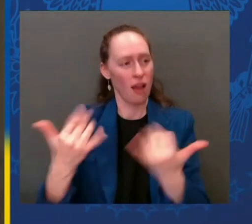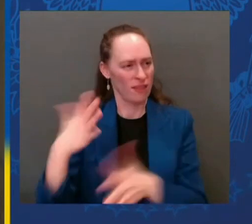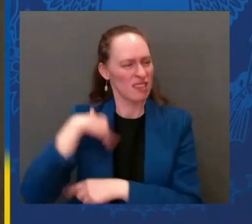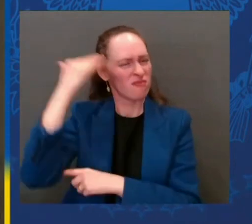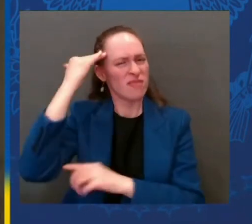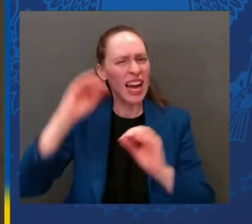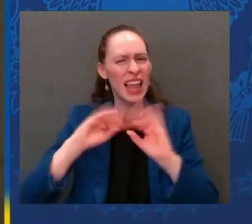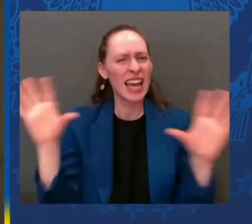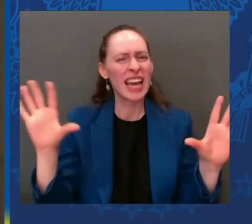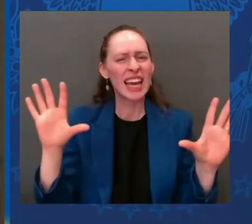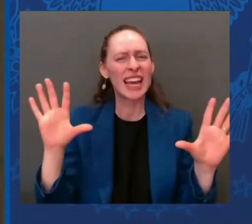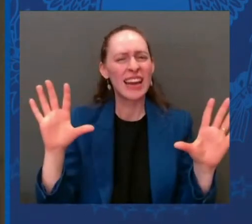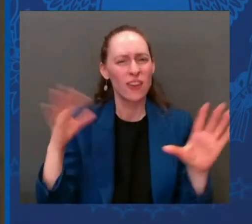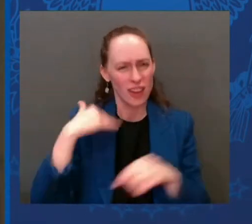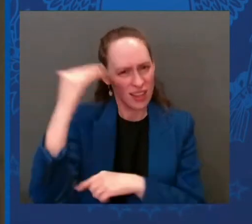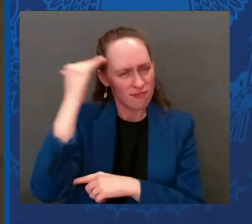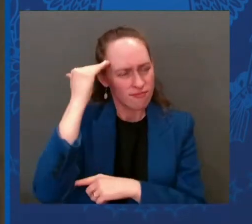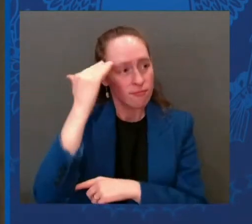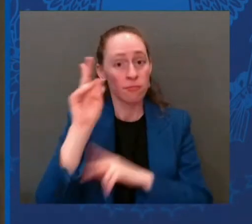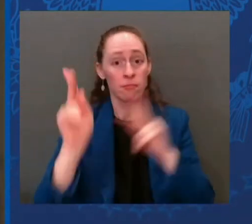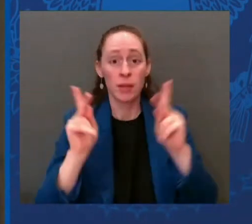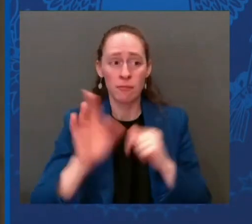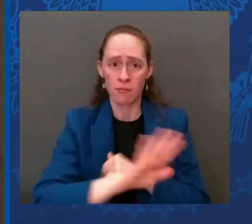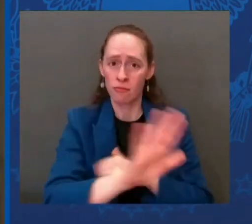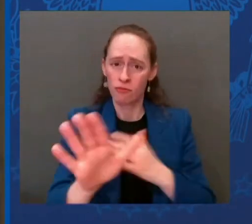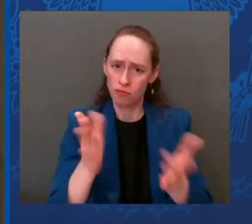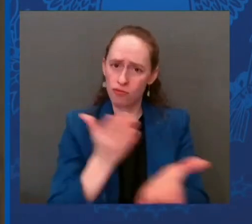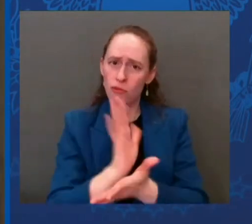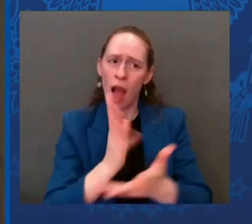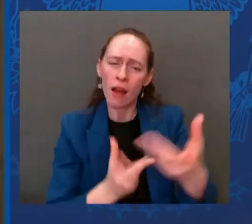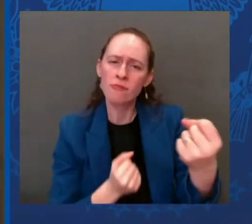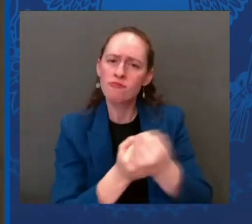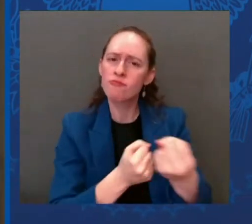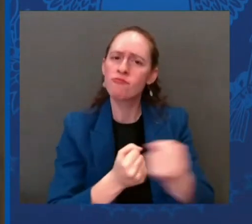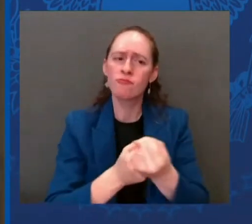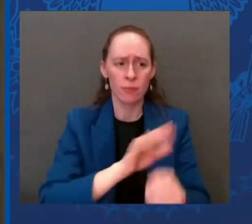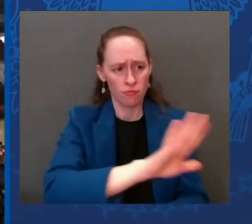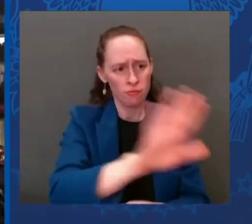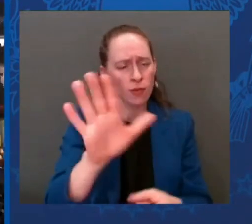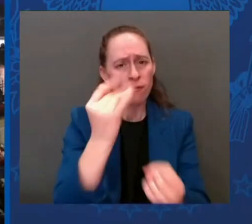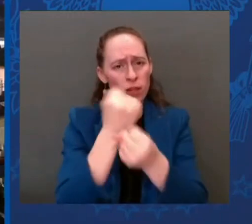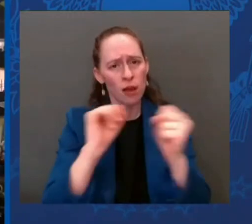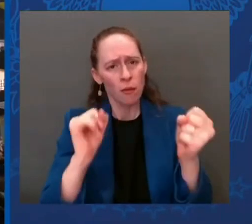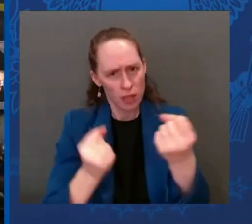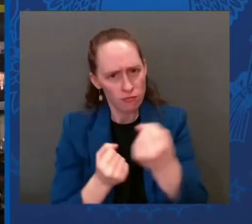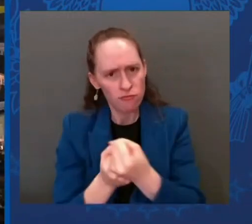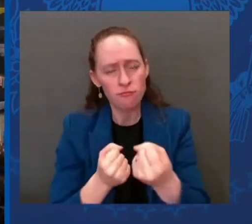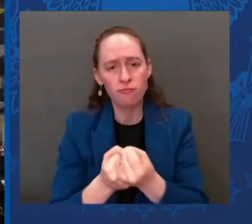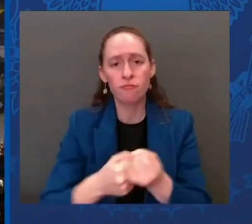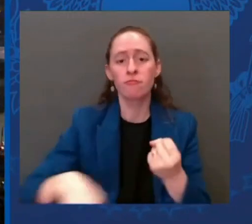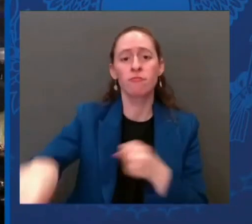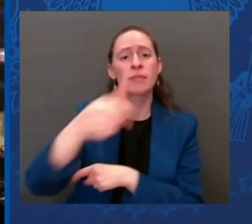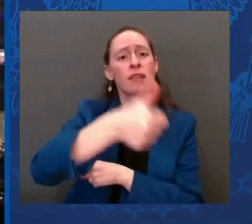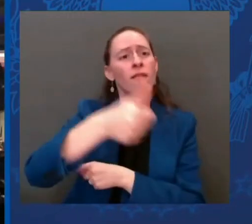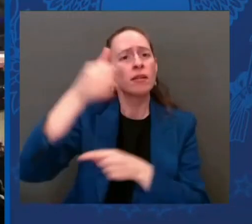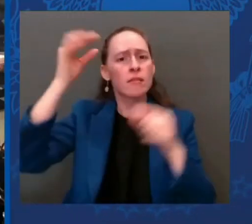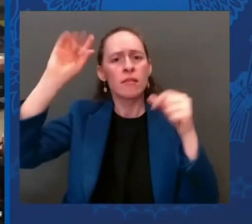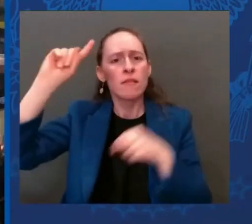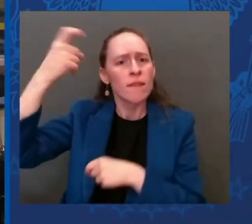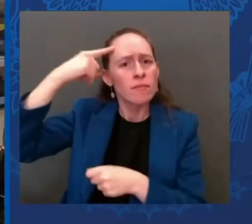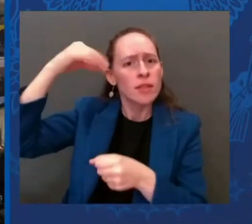of people to live free from aggression, and we did. And we would stand up for democracy, and we did. And yesterday,